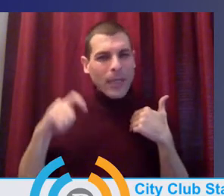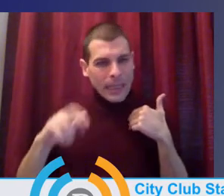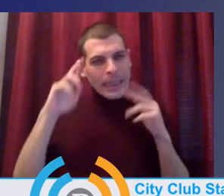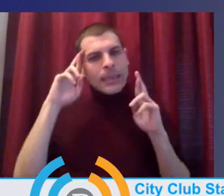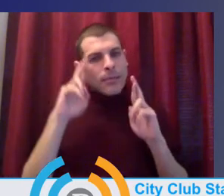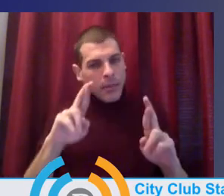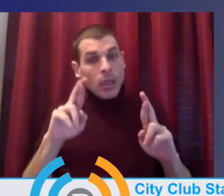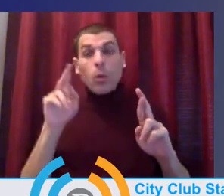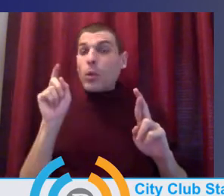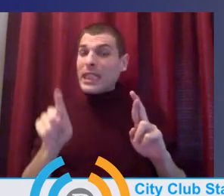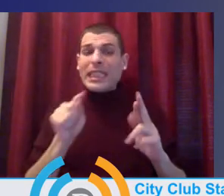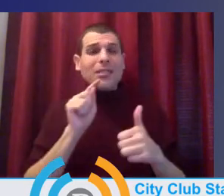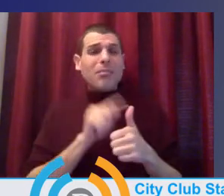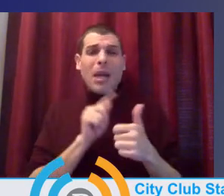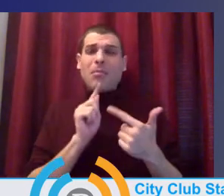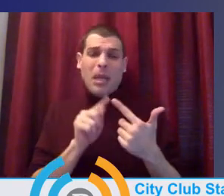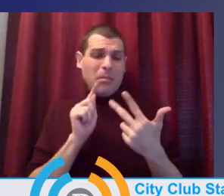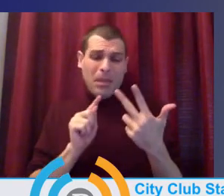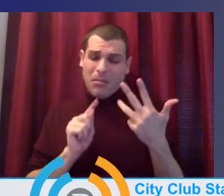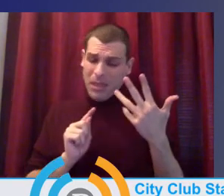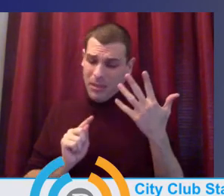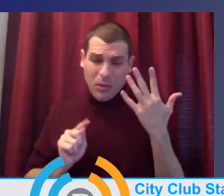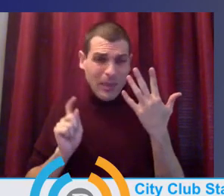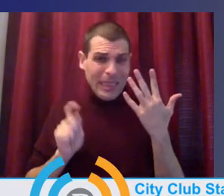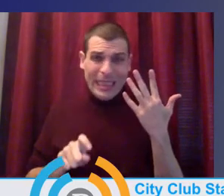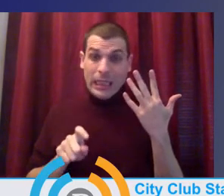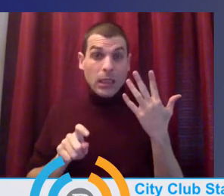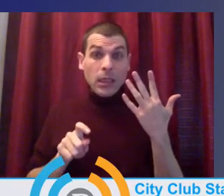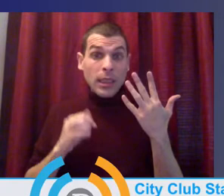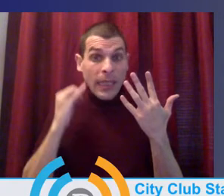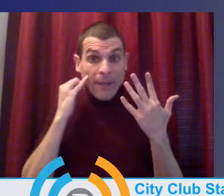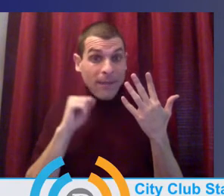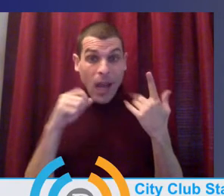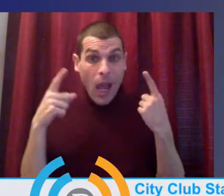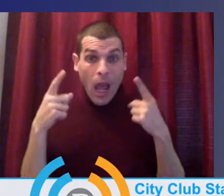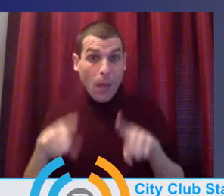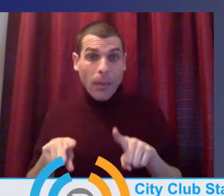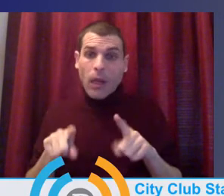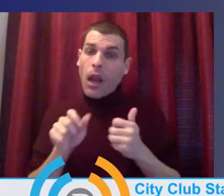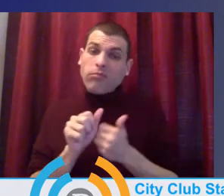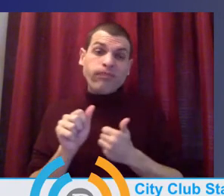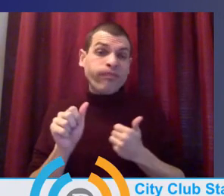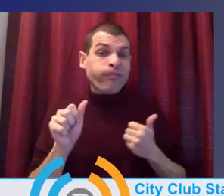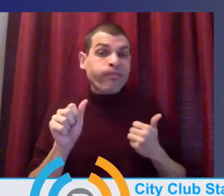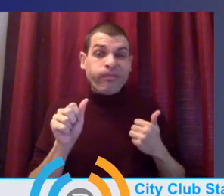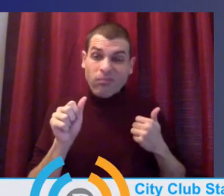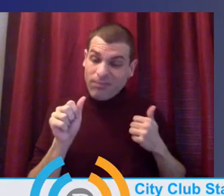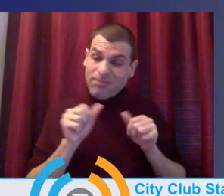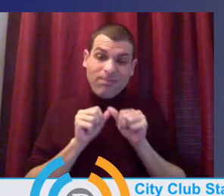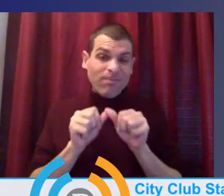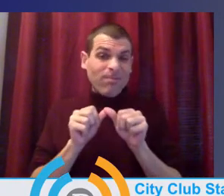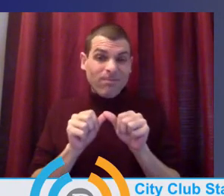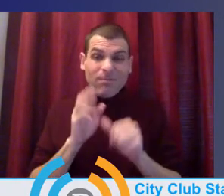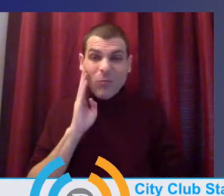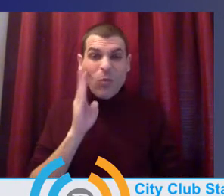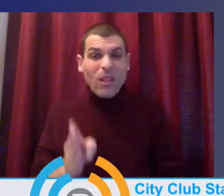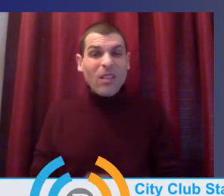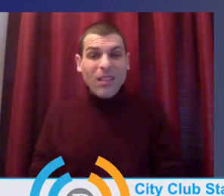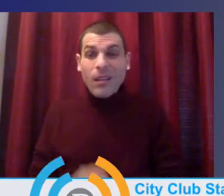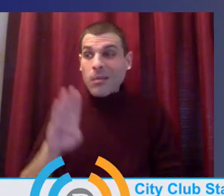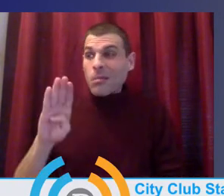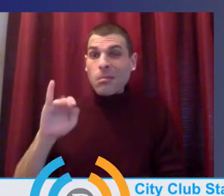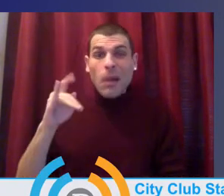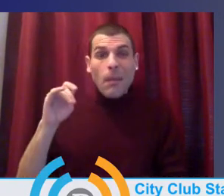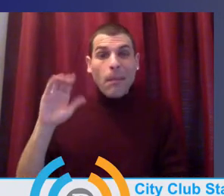all need, um, for children and families, especially, um, BIPOC communities. Um, so that is,